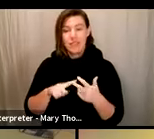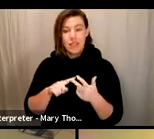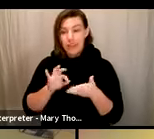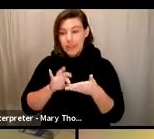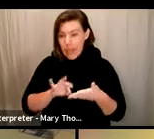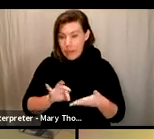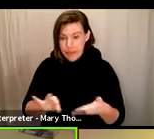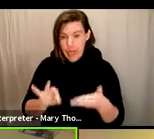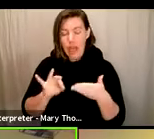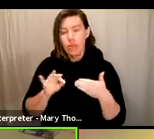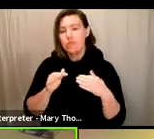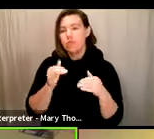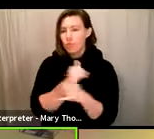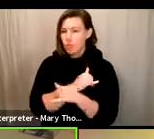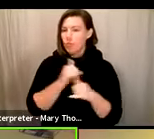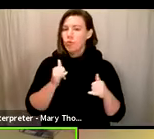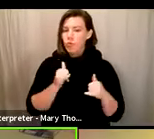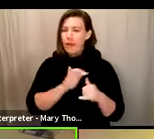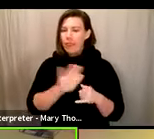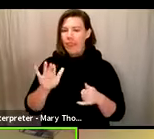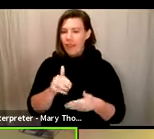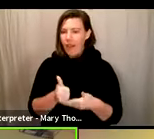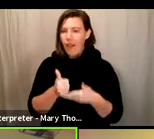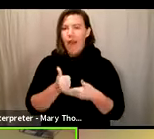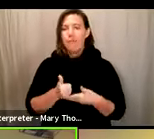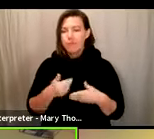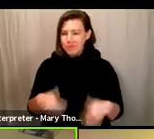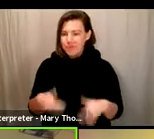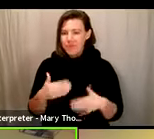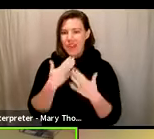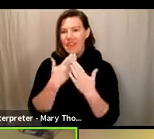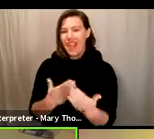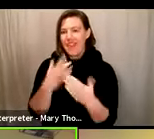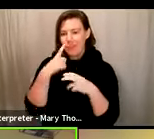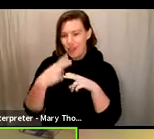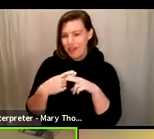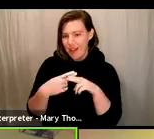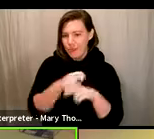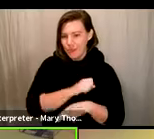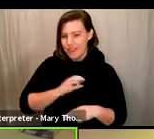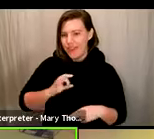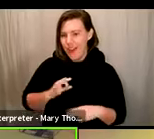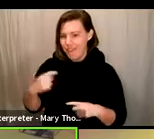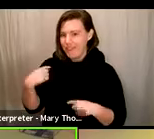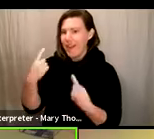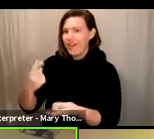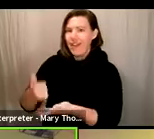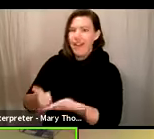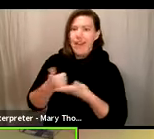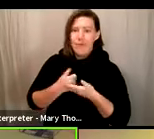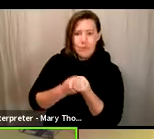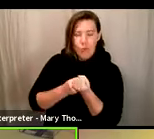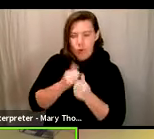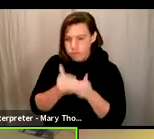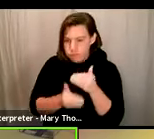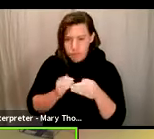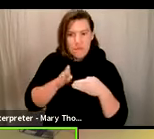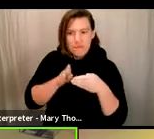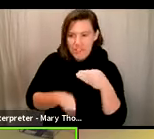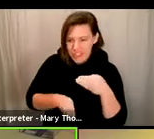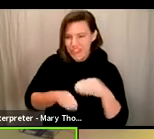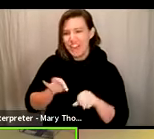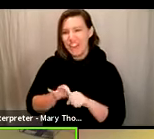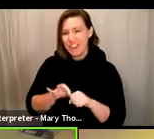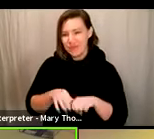this without all of their help. So a big thank you to all of our temporary staff that helped get us through this election. We had really high